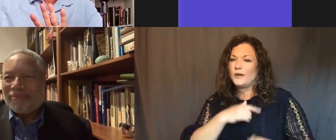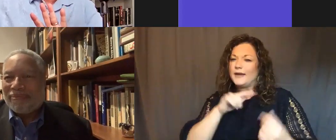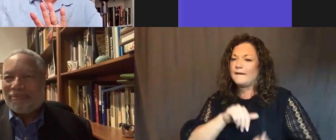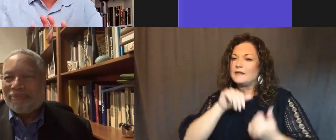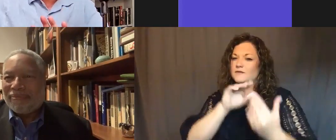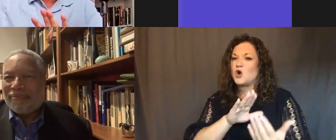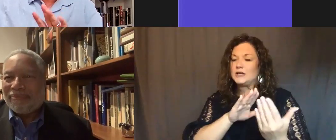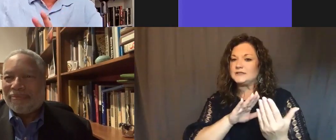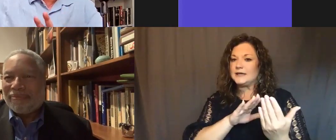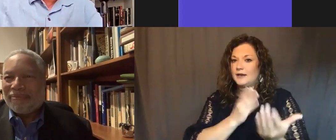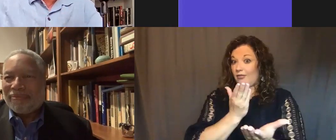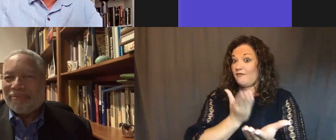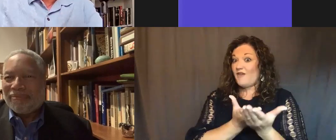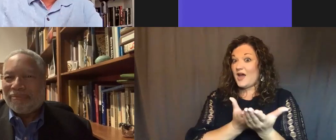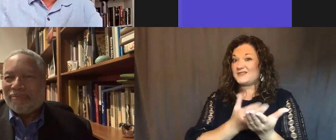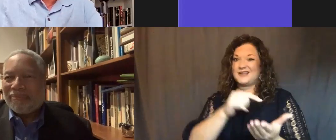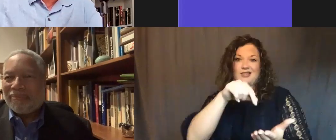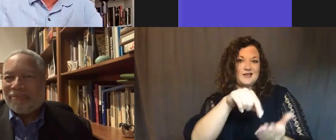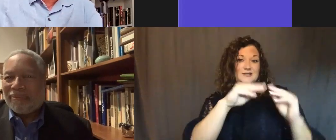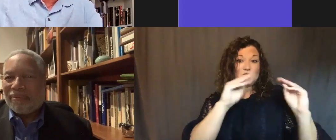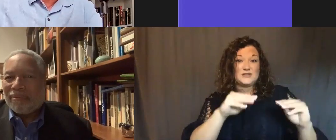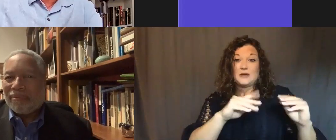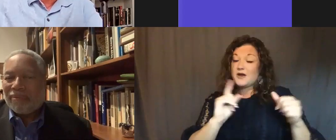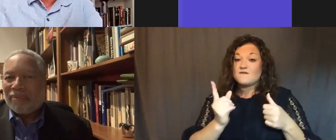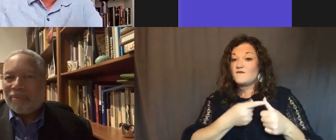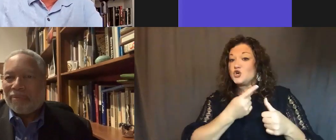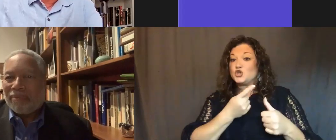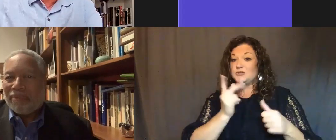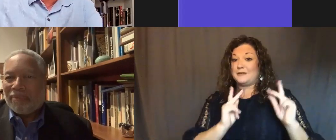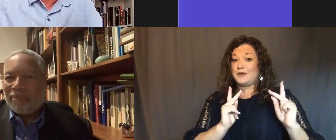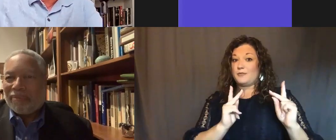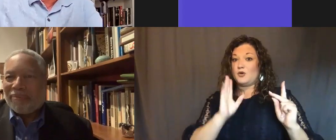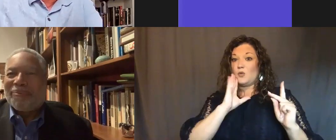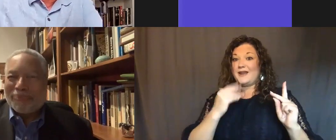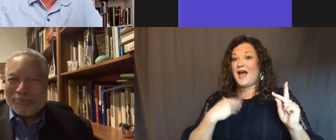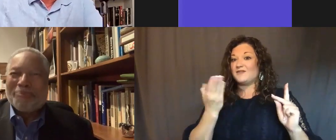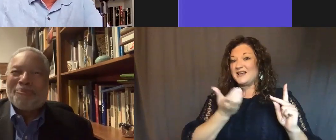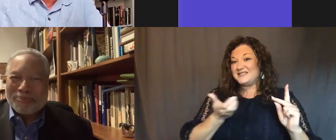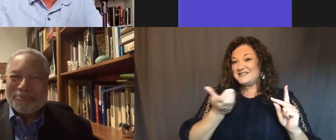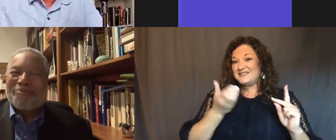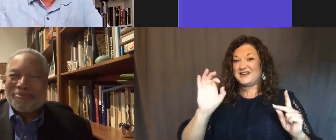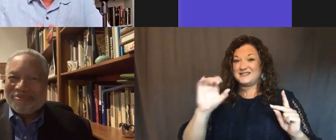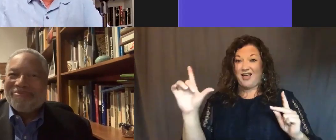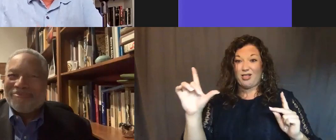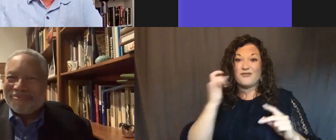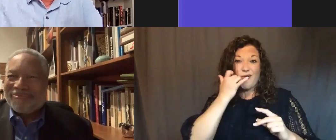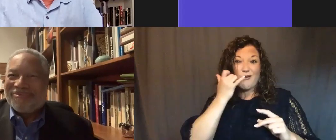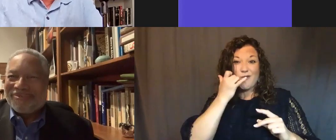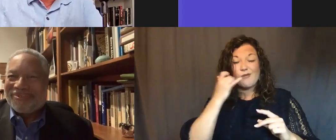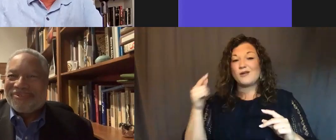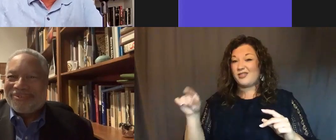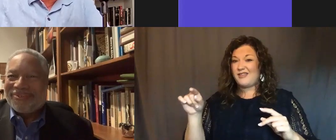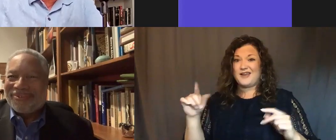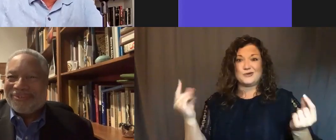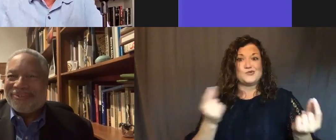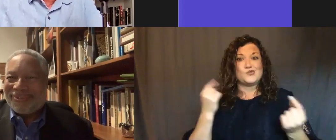fact that this museum would be the first one that people would carry cell phones into and they would be doing all kinds